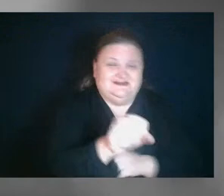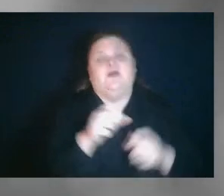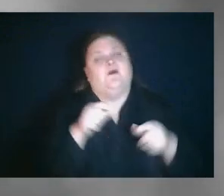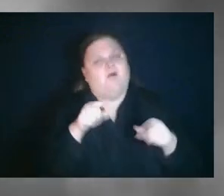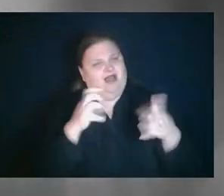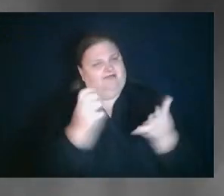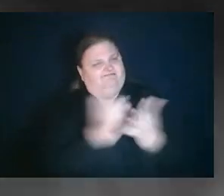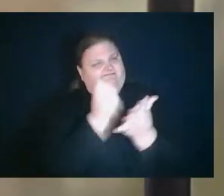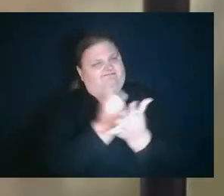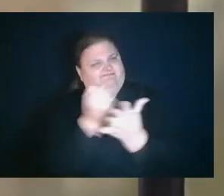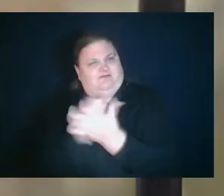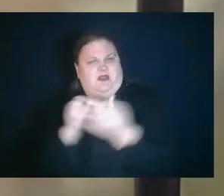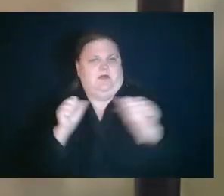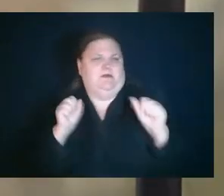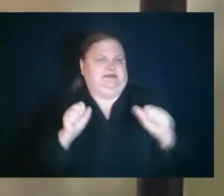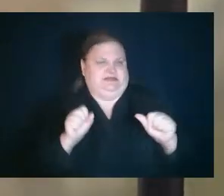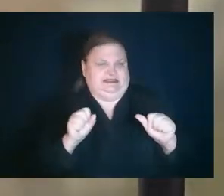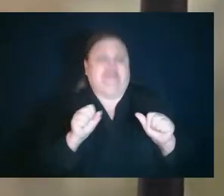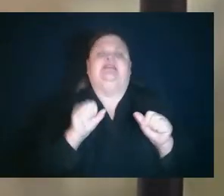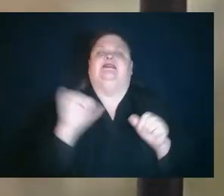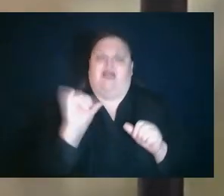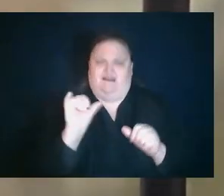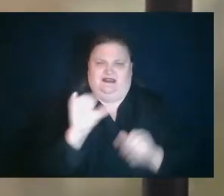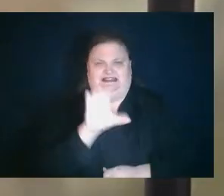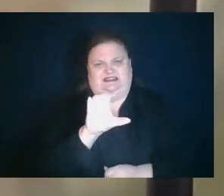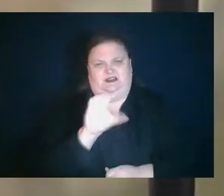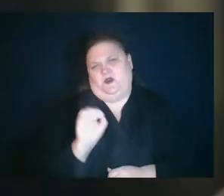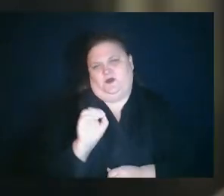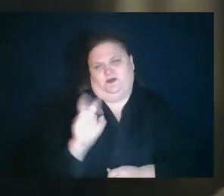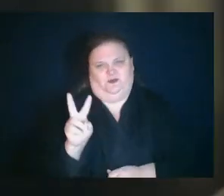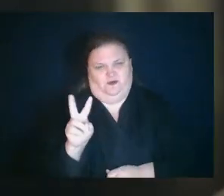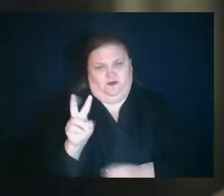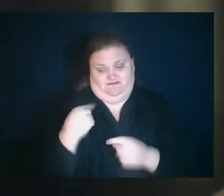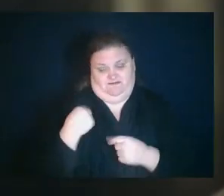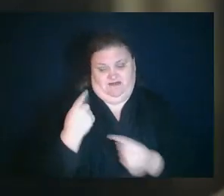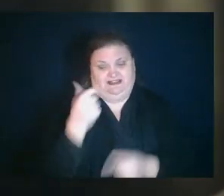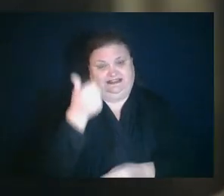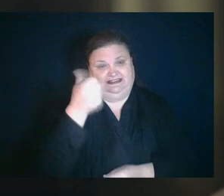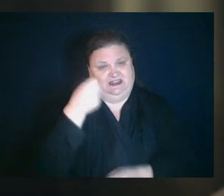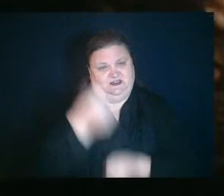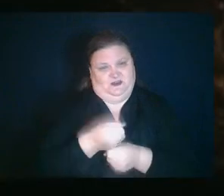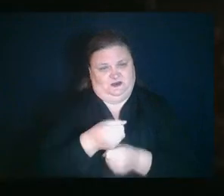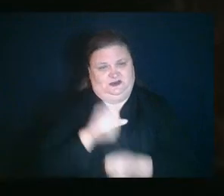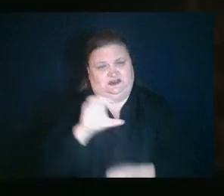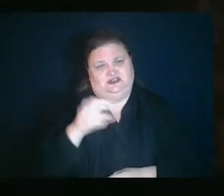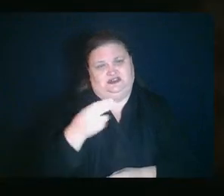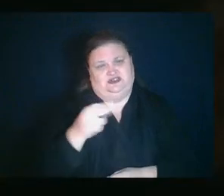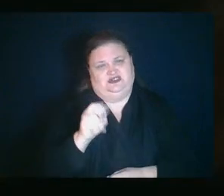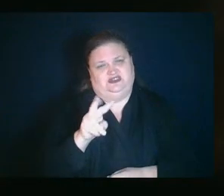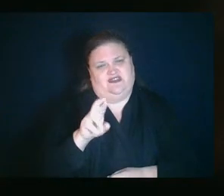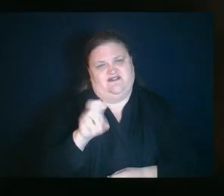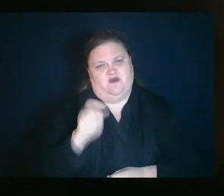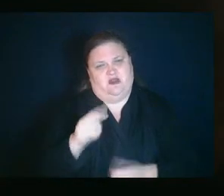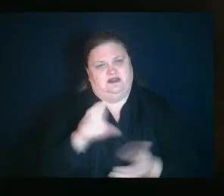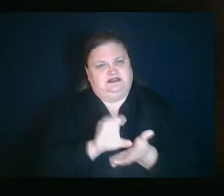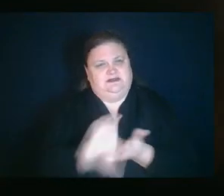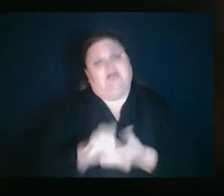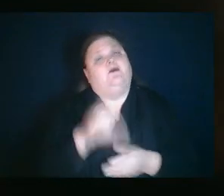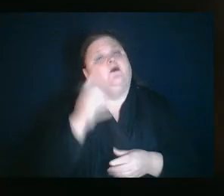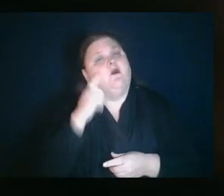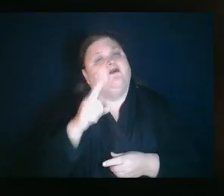CO2. Over the last decade, Chevron has spent over $1 billion on carbon capture projects